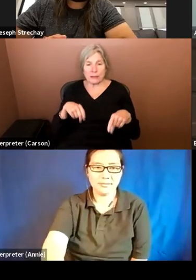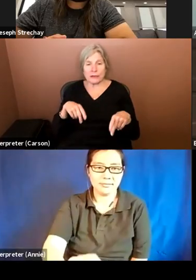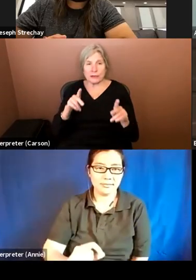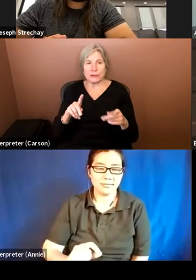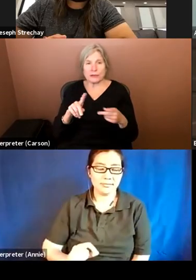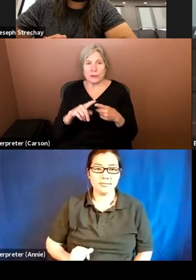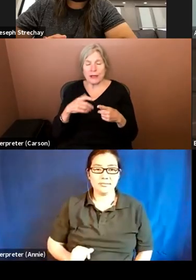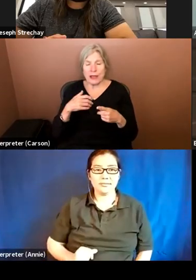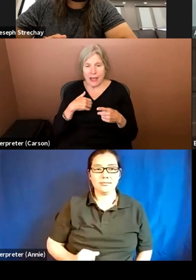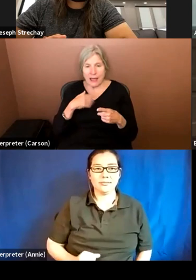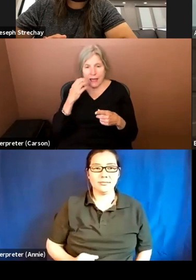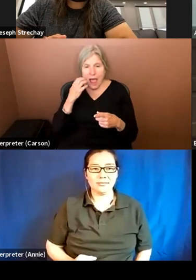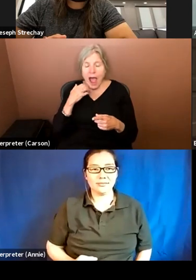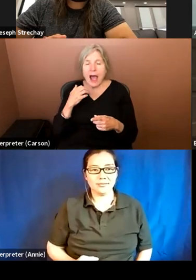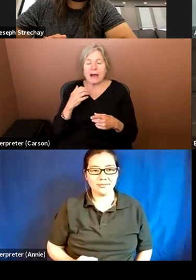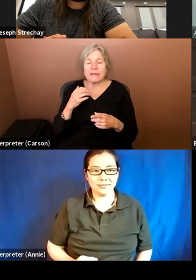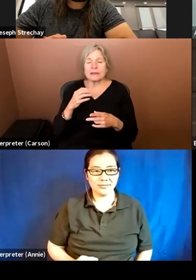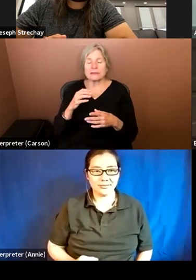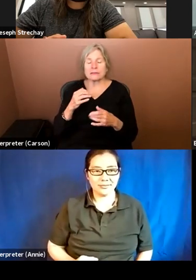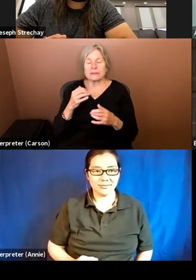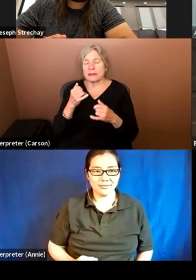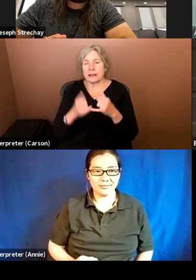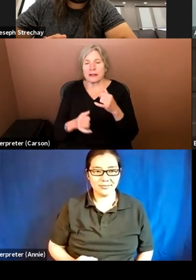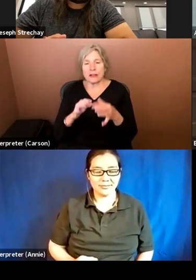have a part in common, if we have the time.